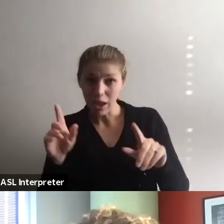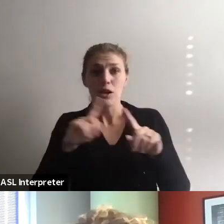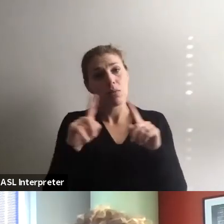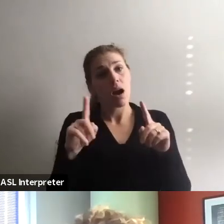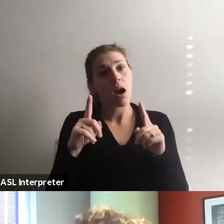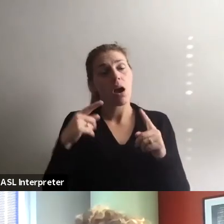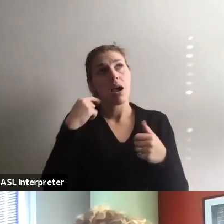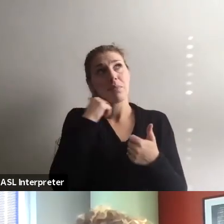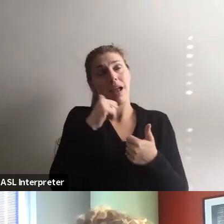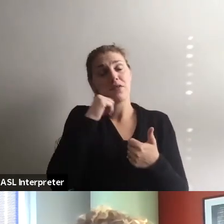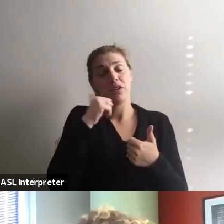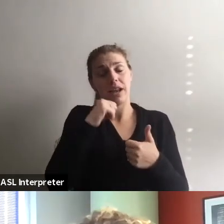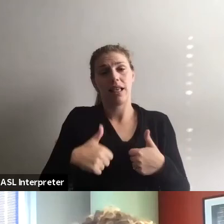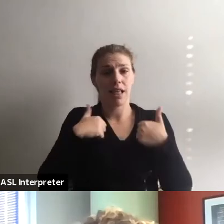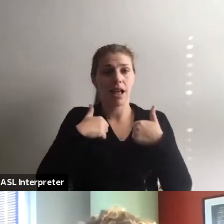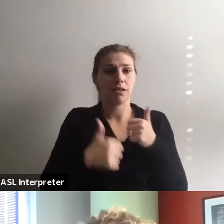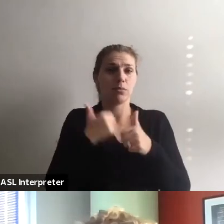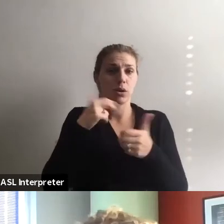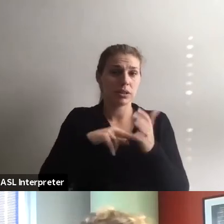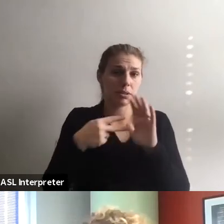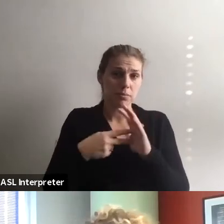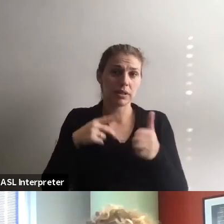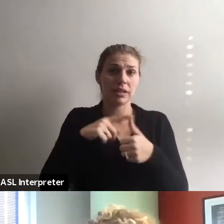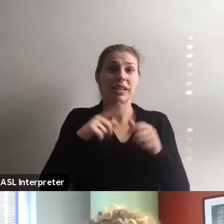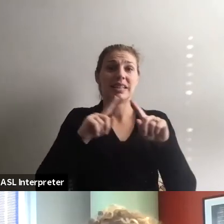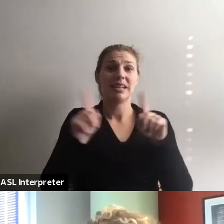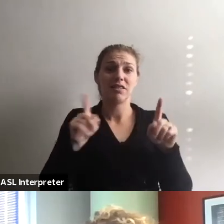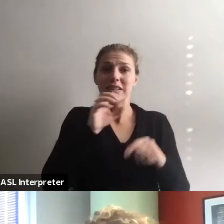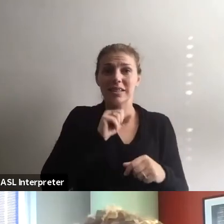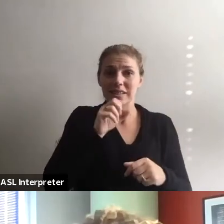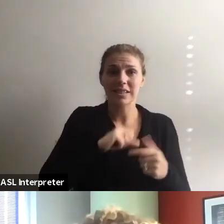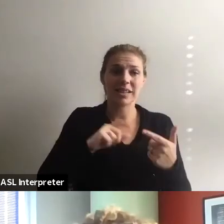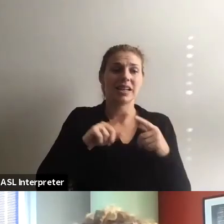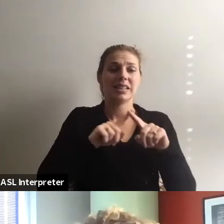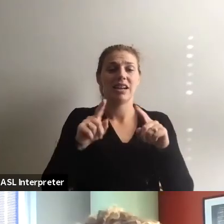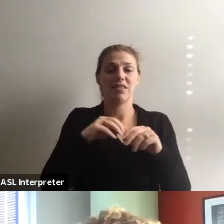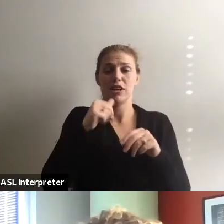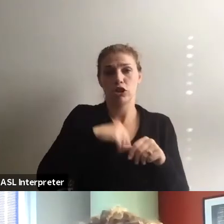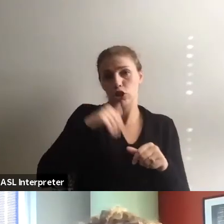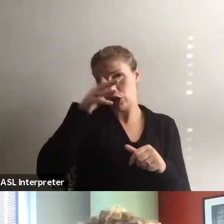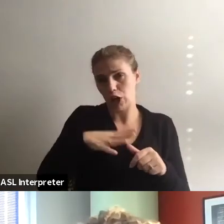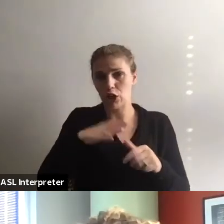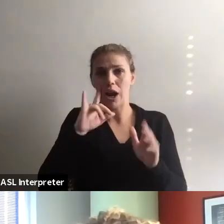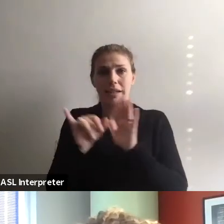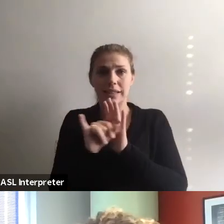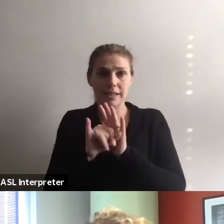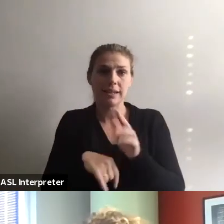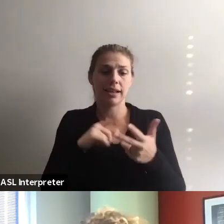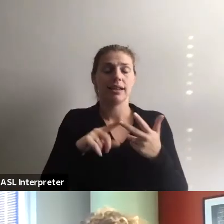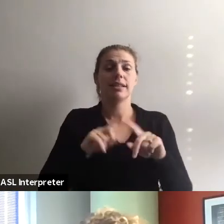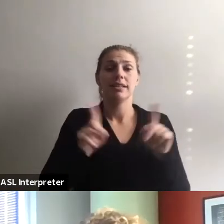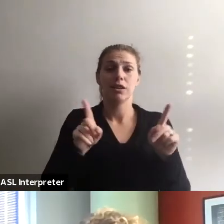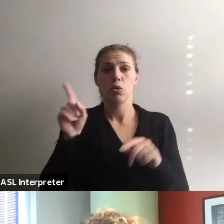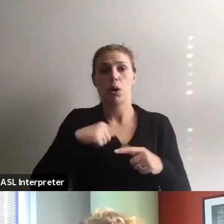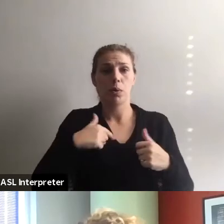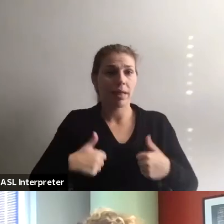in my everyday life, most of the time, it means differences in age, differences in gender diversity, in gender identity, differences in